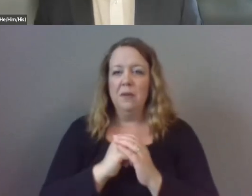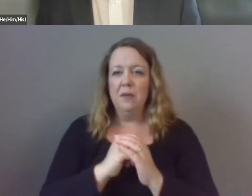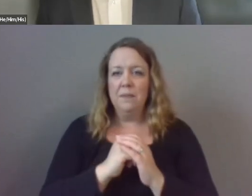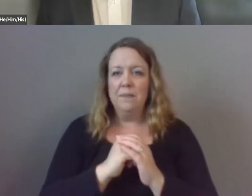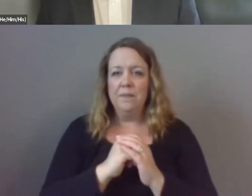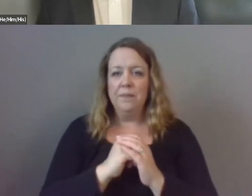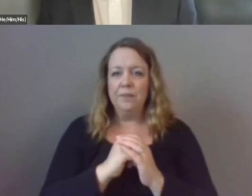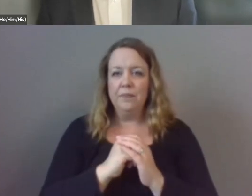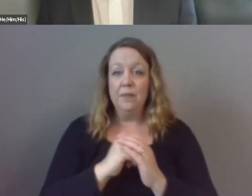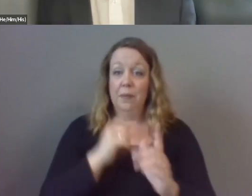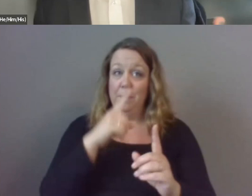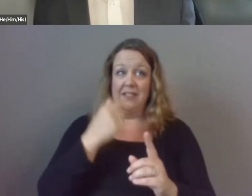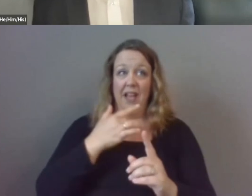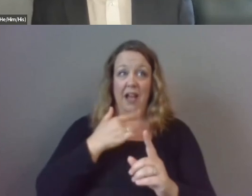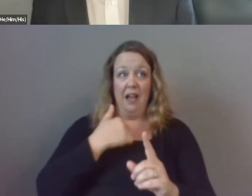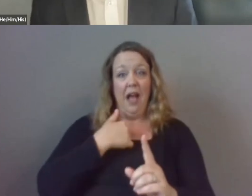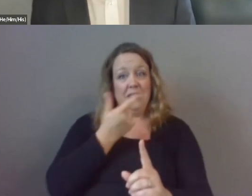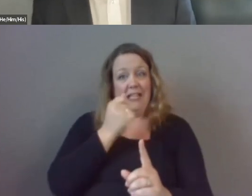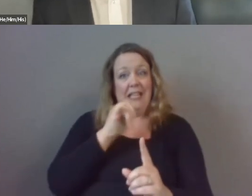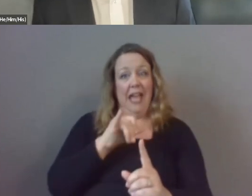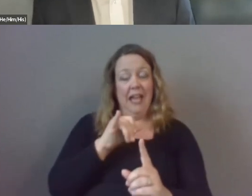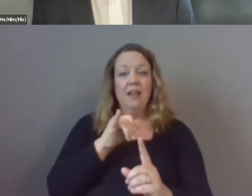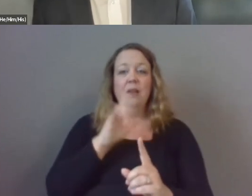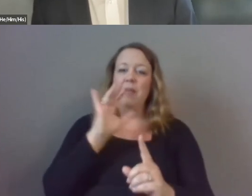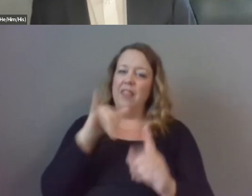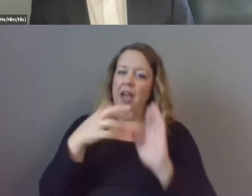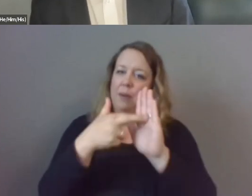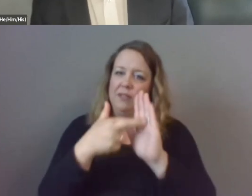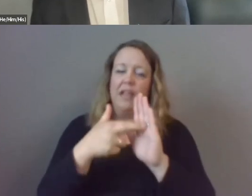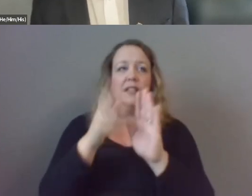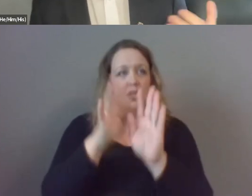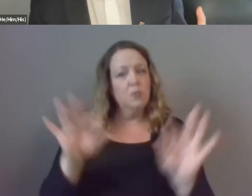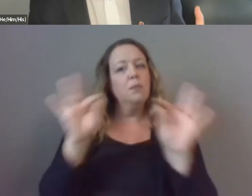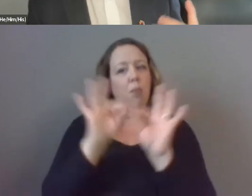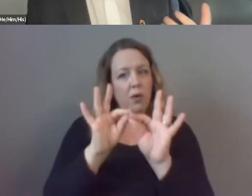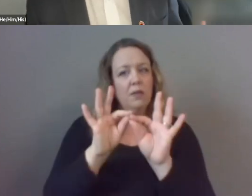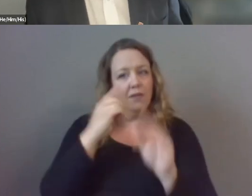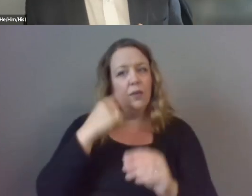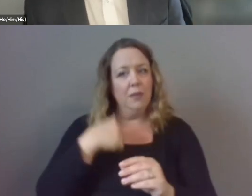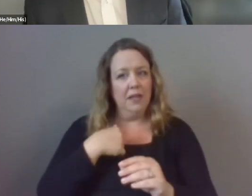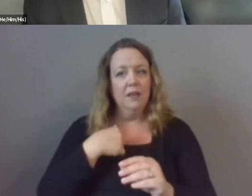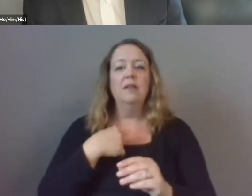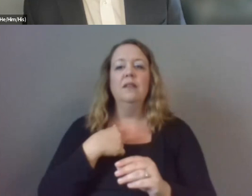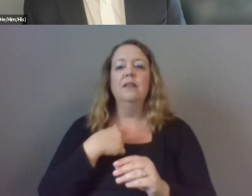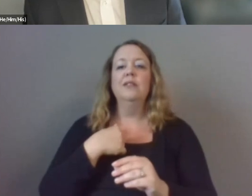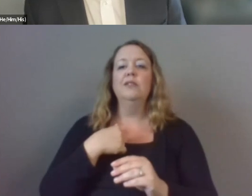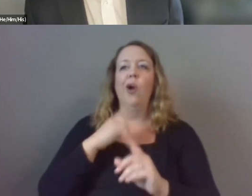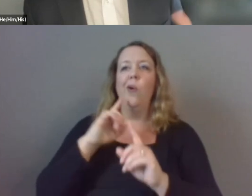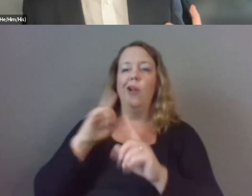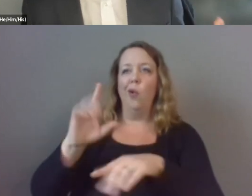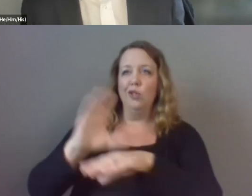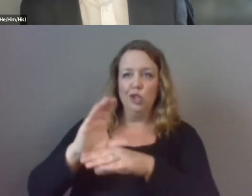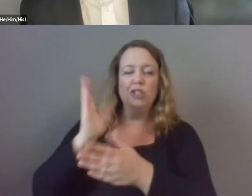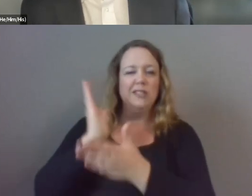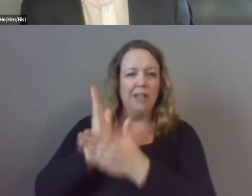small part because i was gay but that representation played a critical role um so after i stopped going to church when i was in high school i